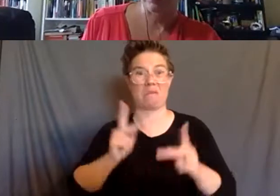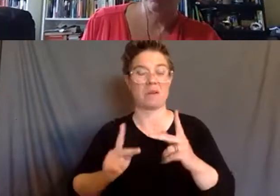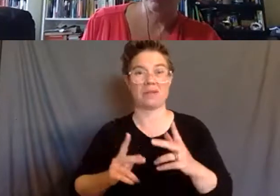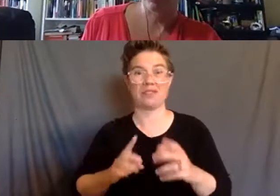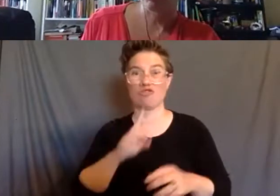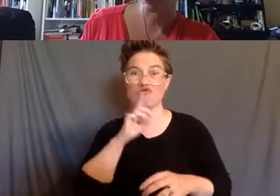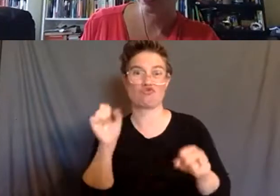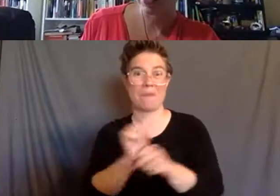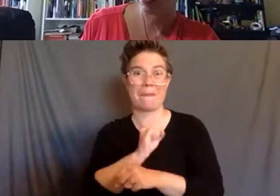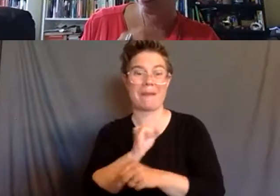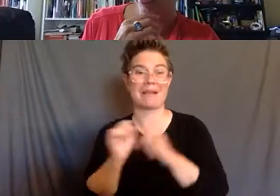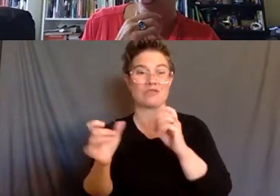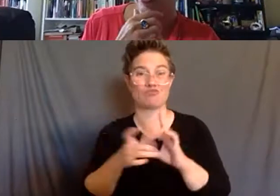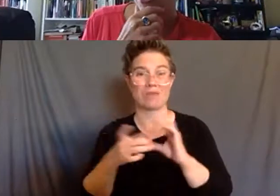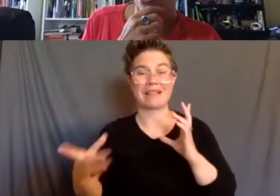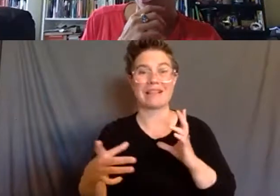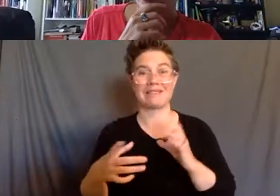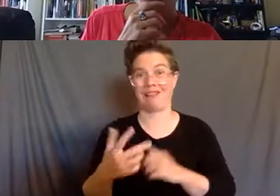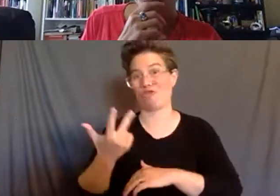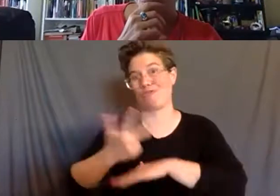and, you know, three days later, they die.